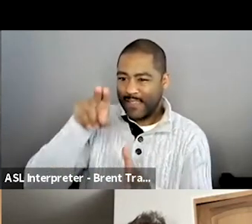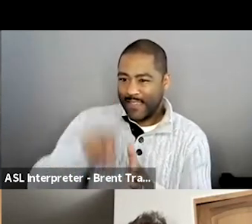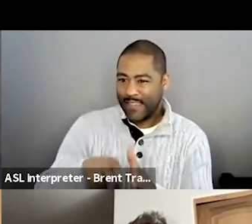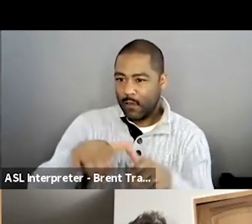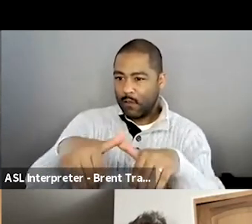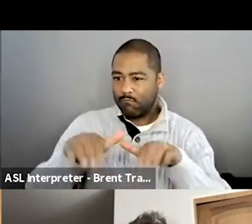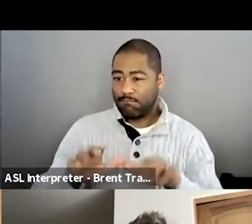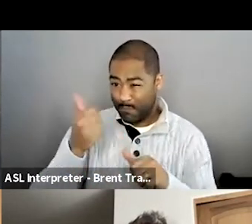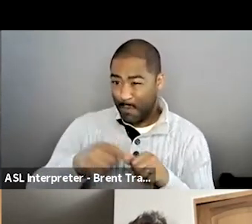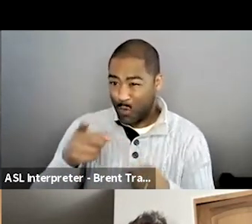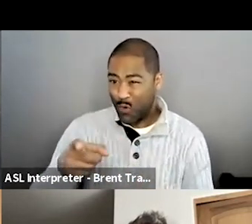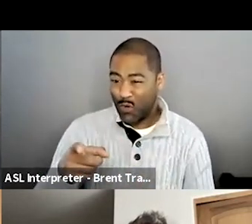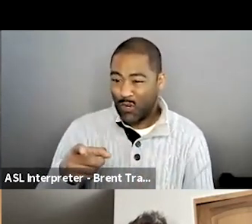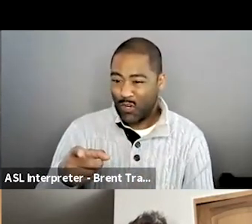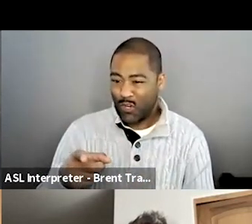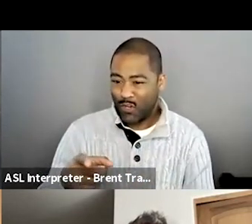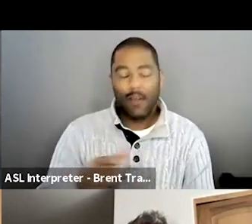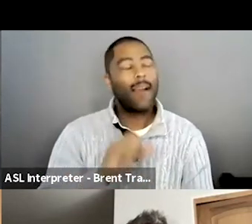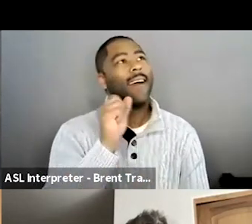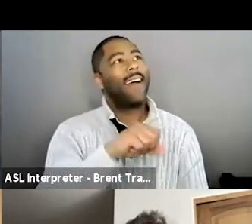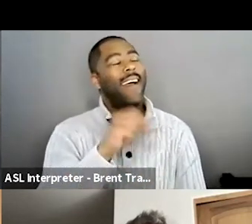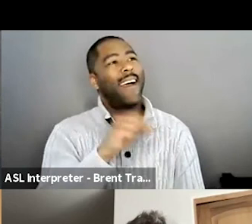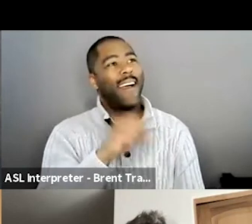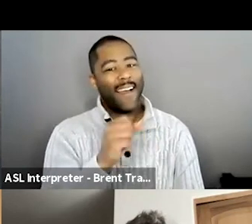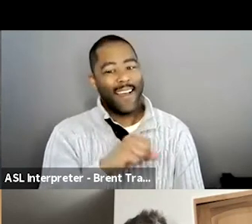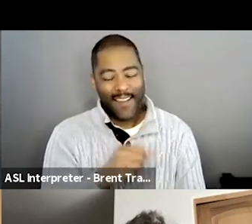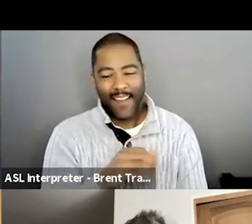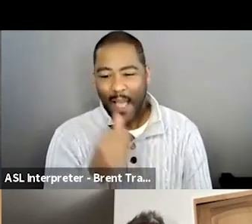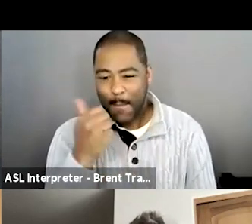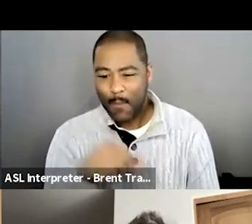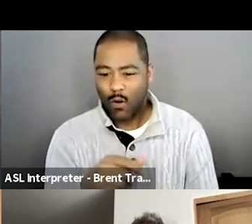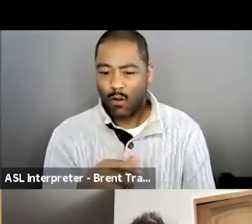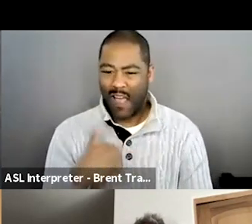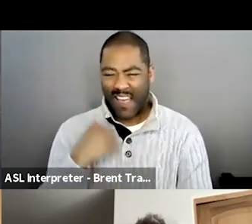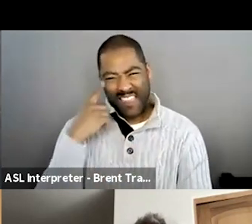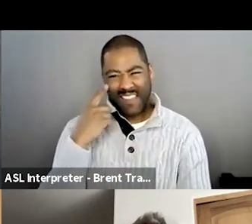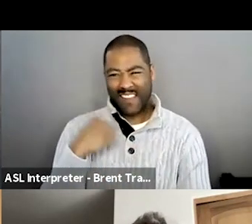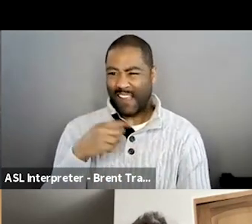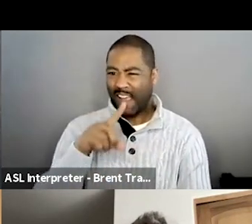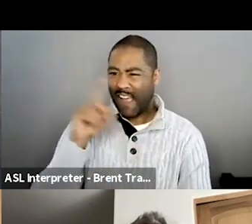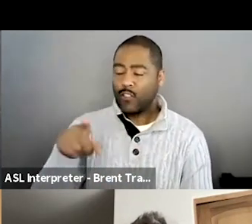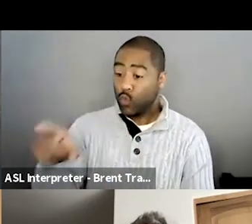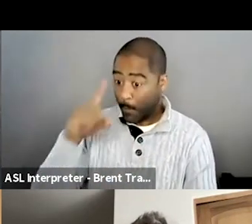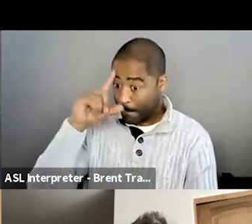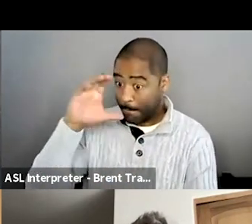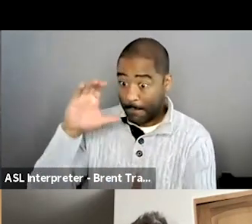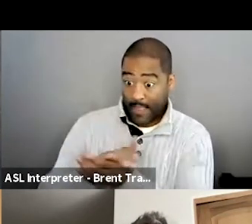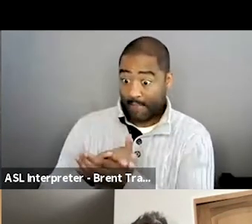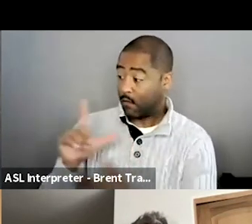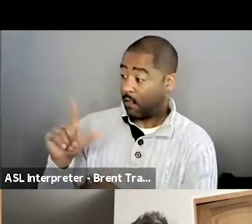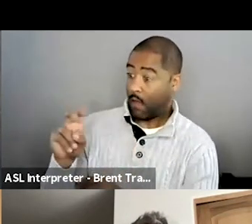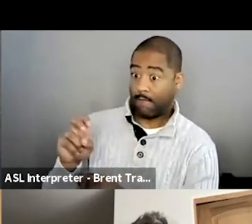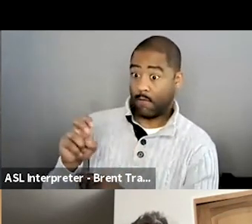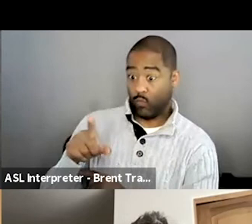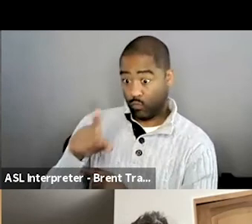uh, it was about, um, I said, do you believe in love? think. Yeah. Believe in love. And I said, essentially,